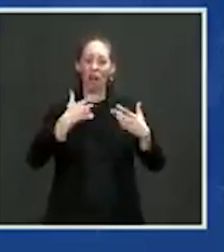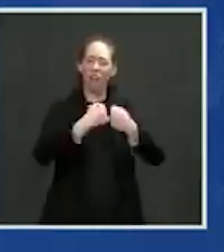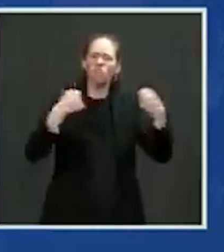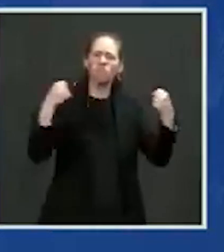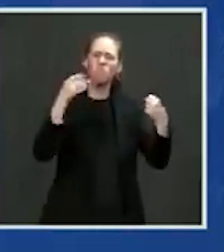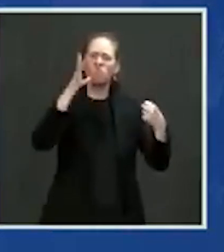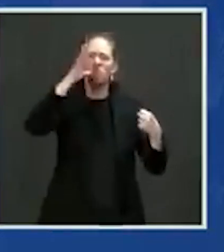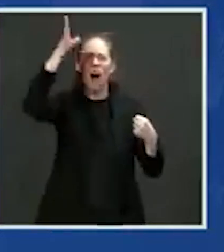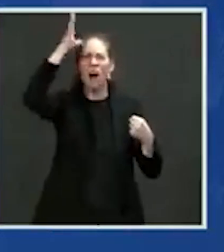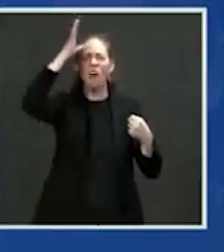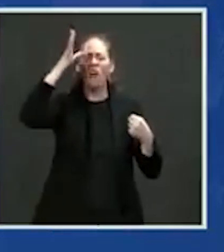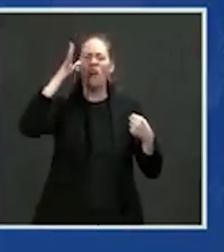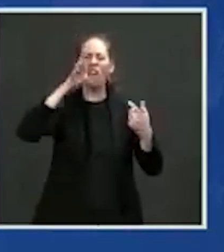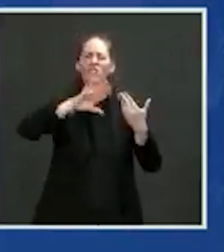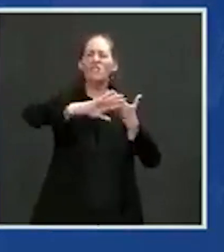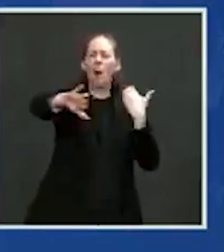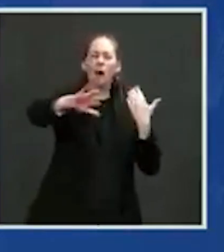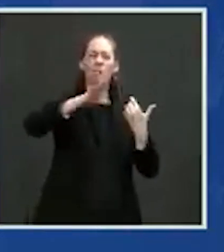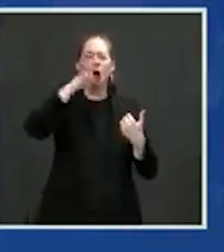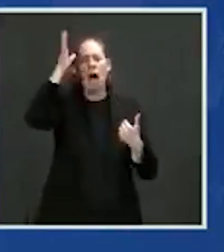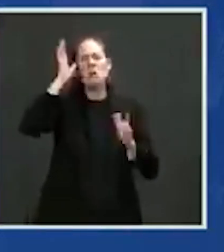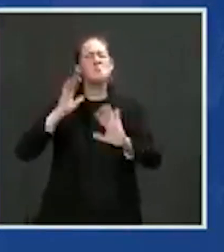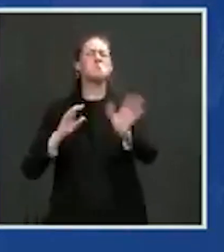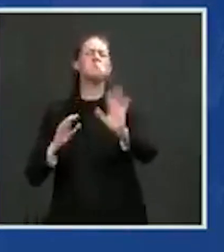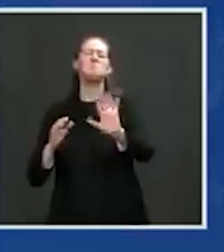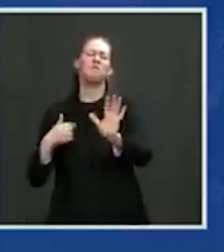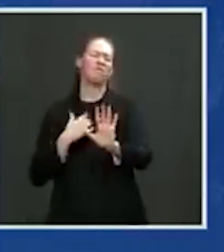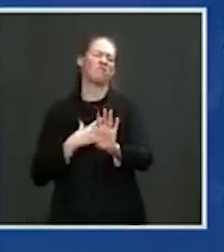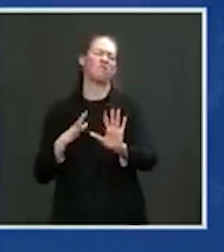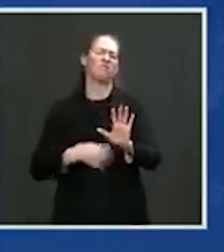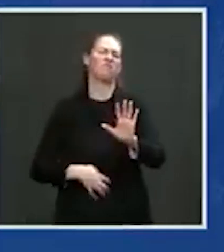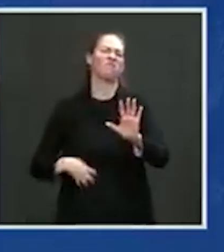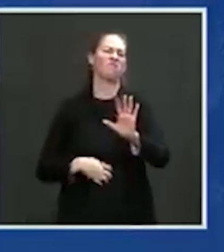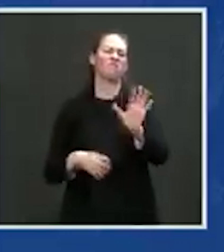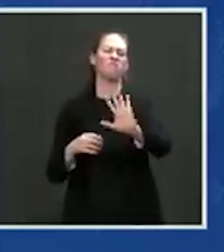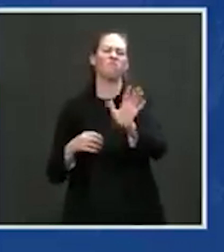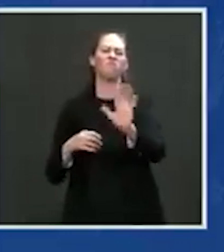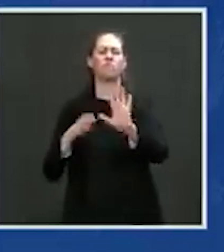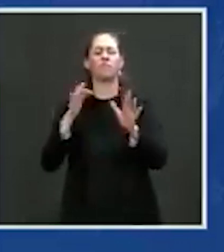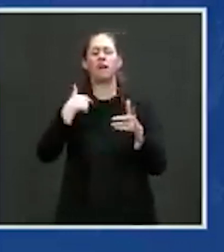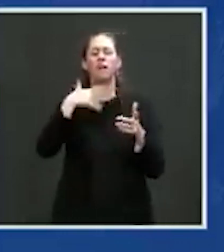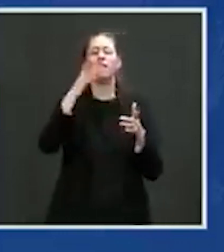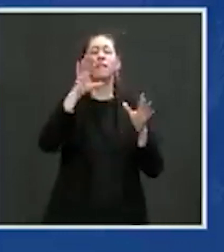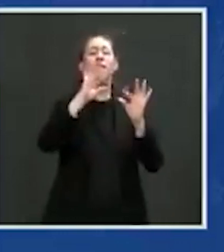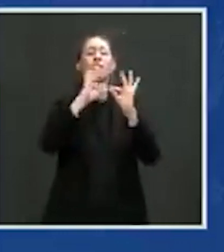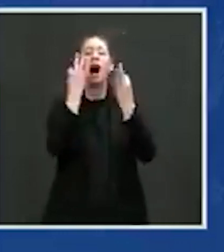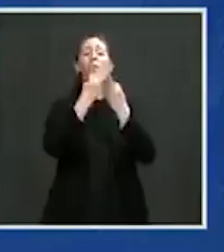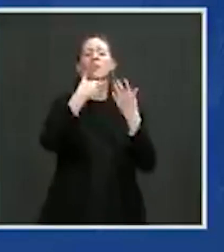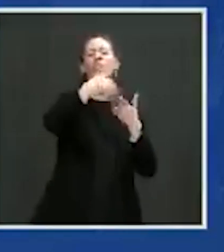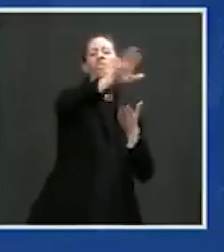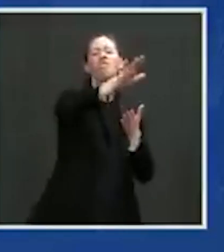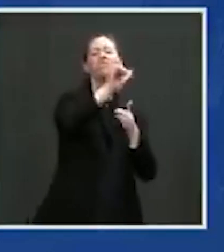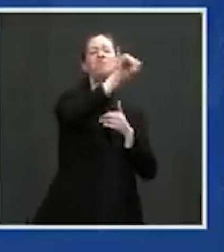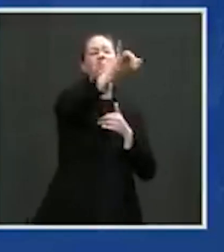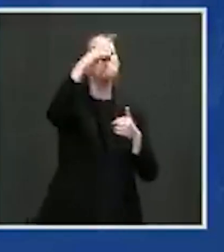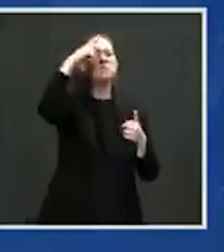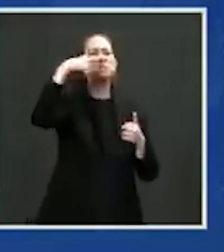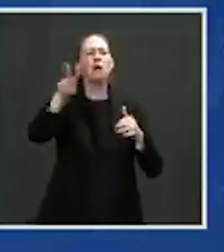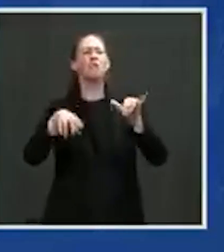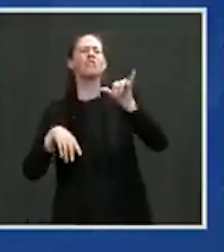that. Rolling back the policies of remain in Mexico, sitting on the edge of the Rio Grande in a muddy